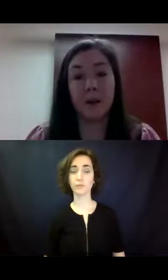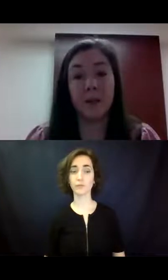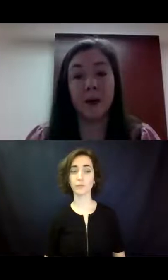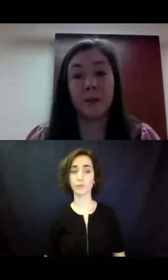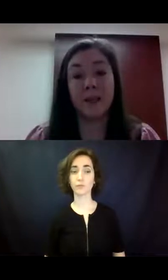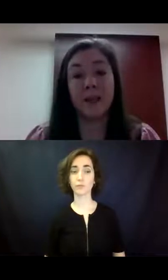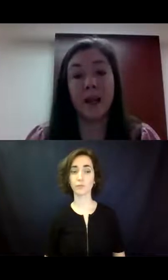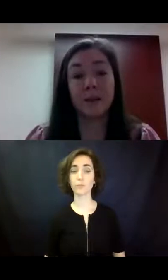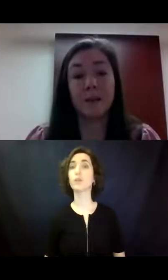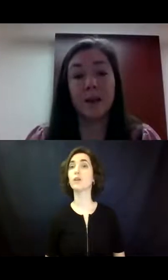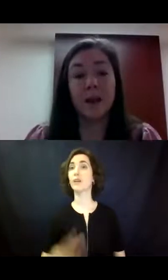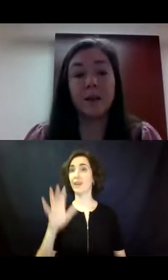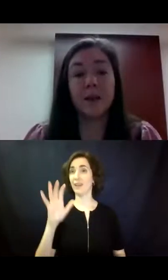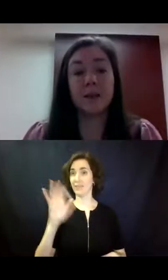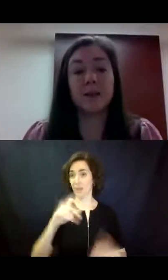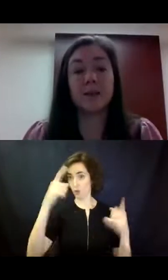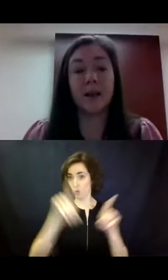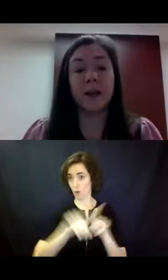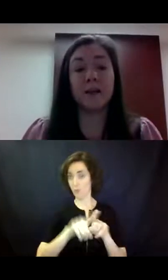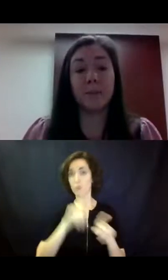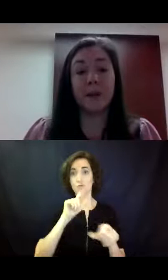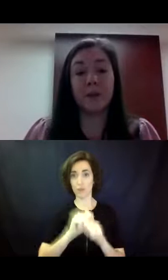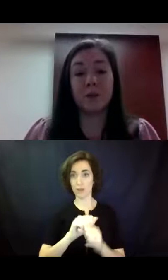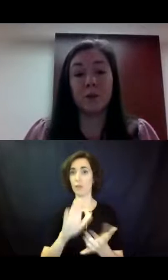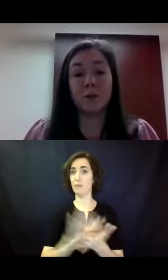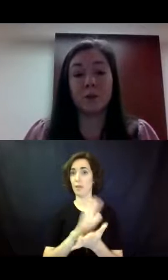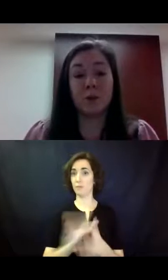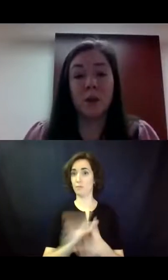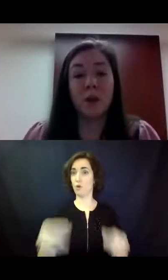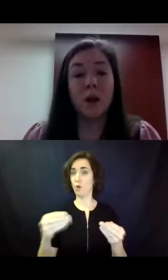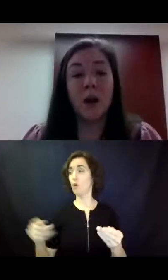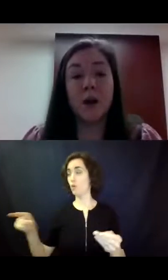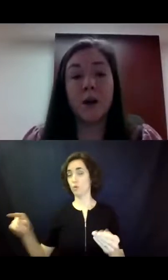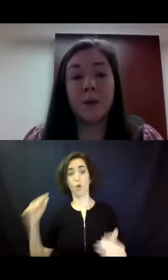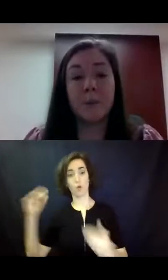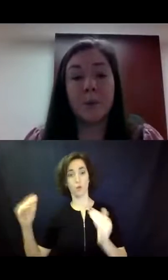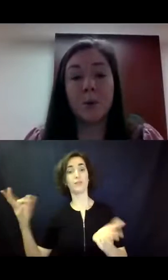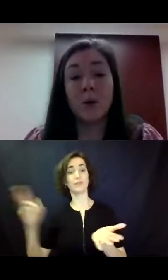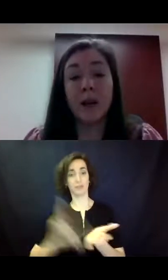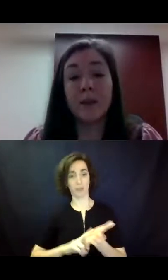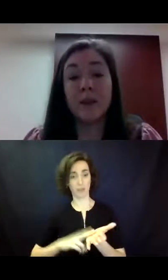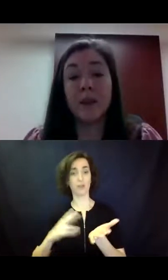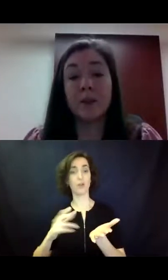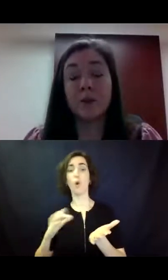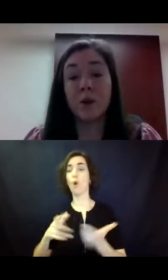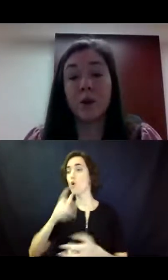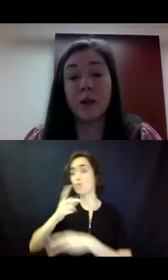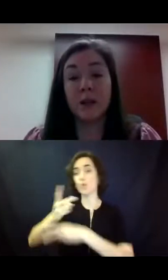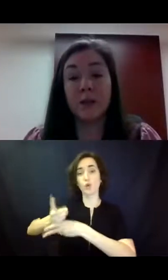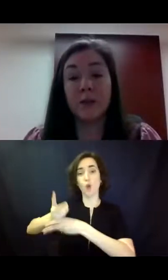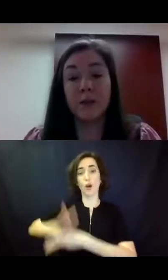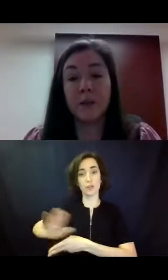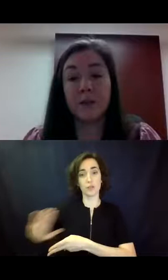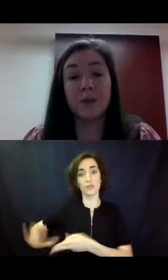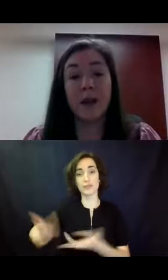um, an authentic act that is signed by the adult, um, or by the adult's guardian